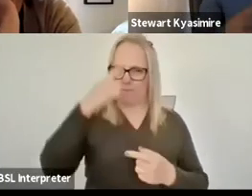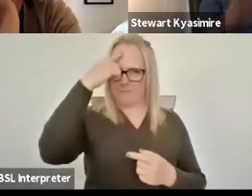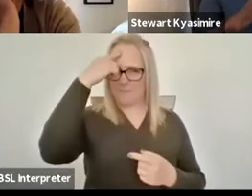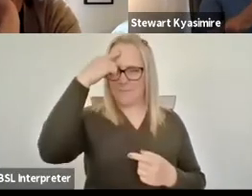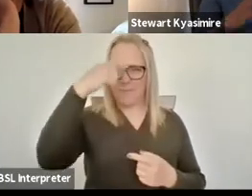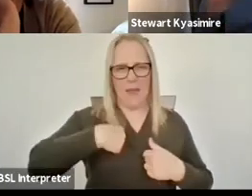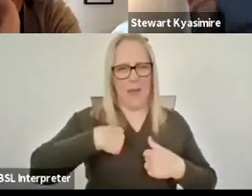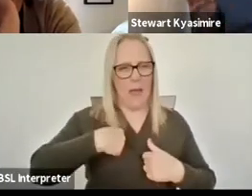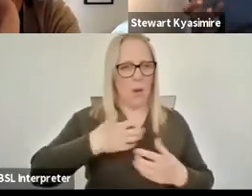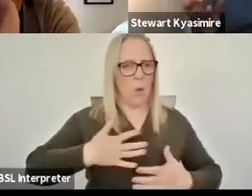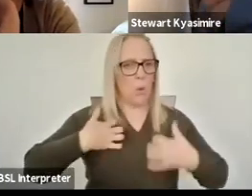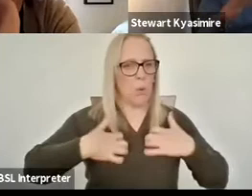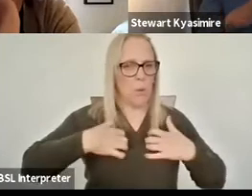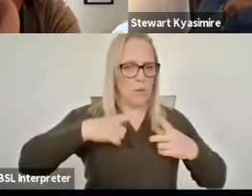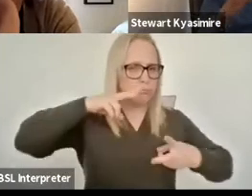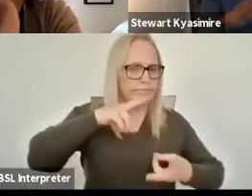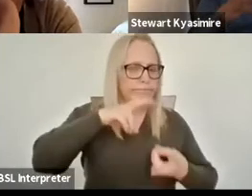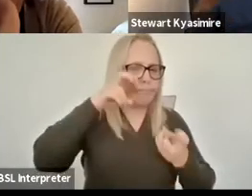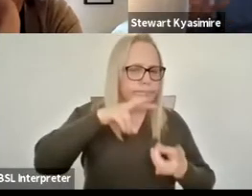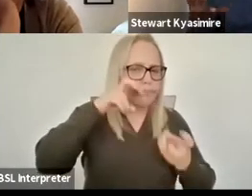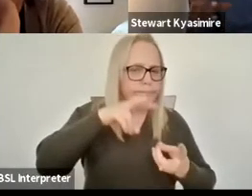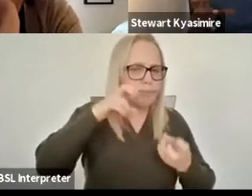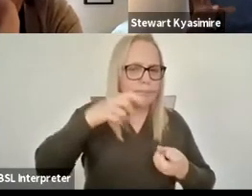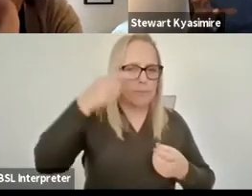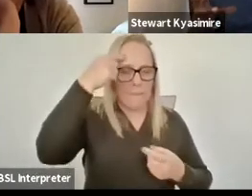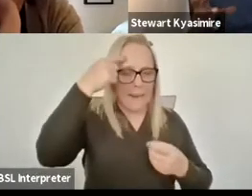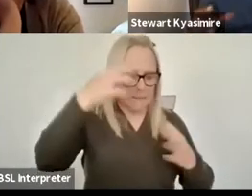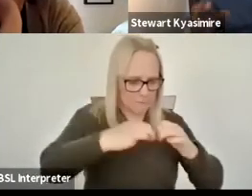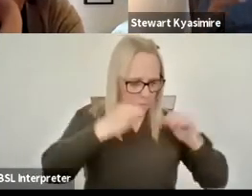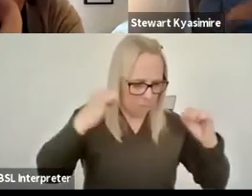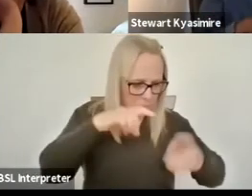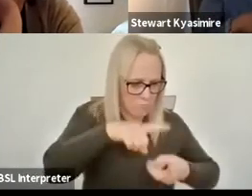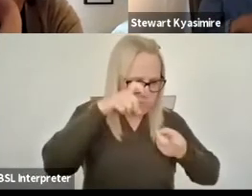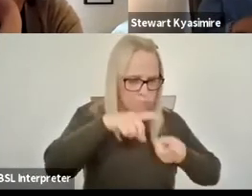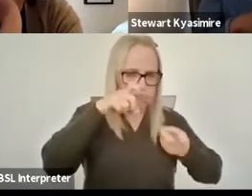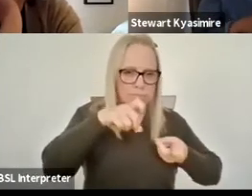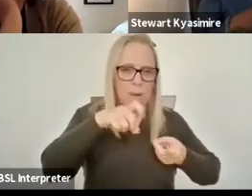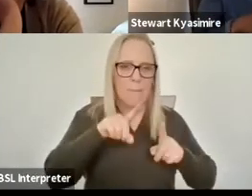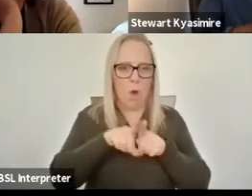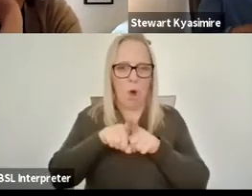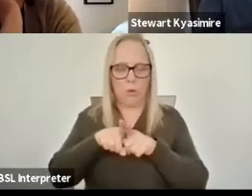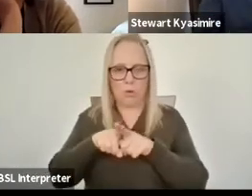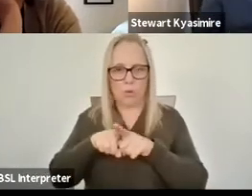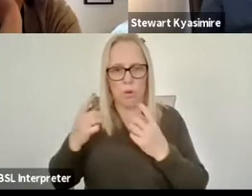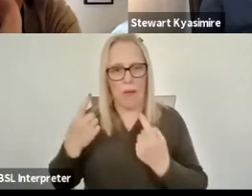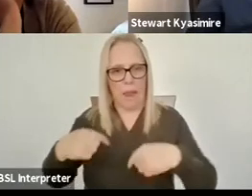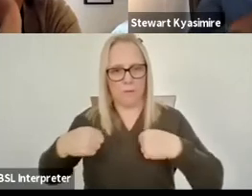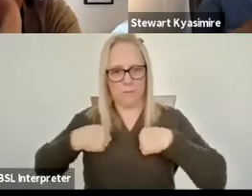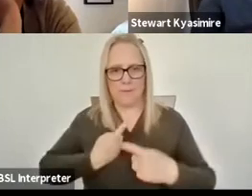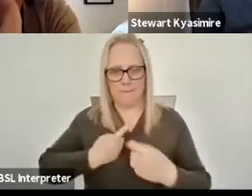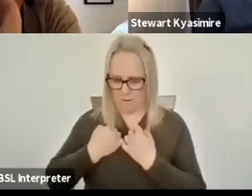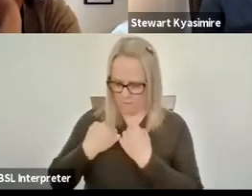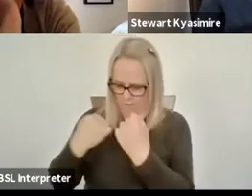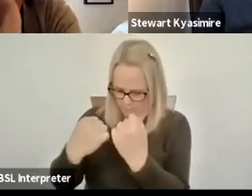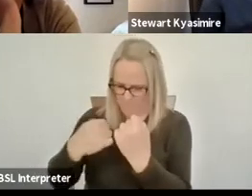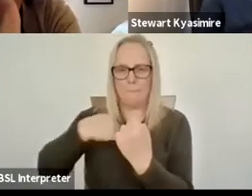self-aware and kind of from the outside looking in and kind of step back and kind of understand who you are as a human being first and that's something